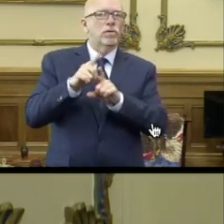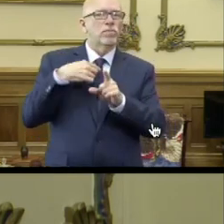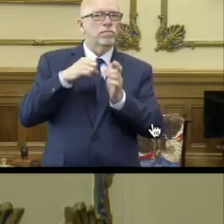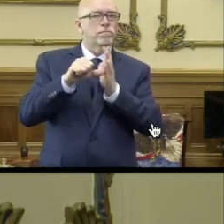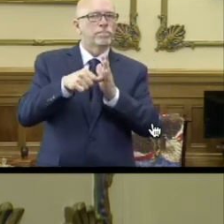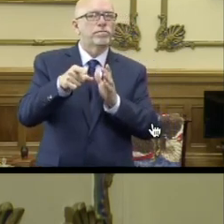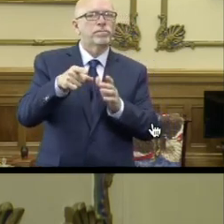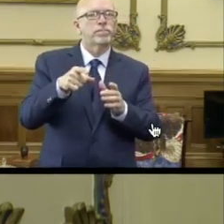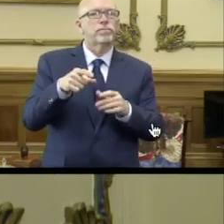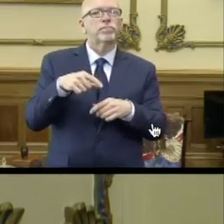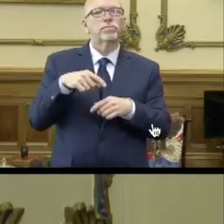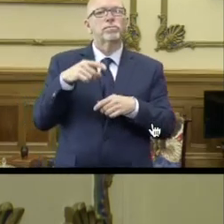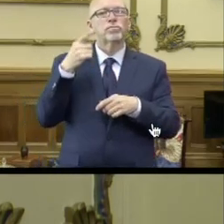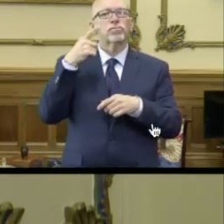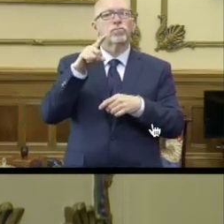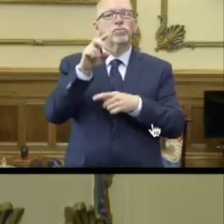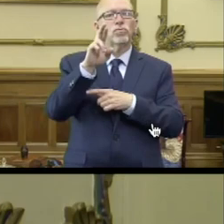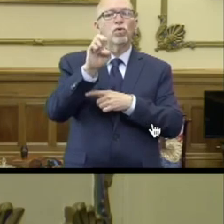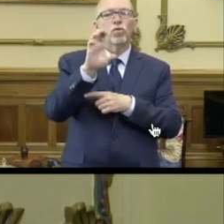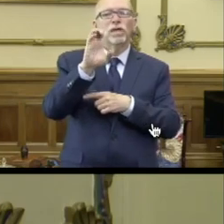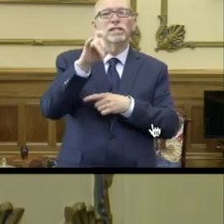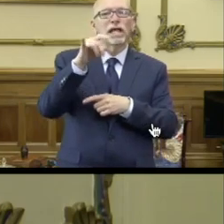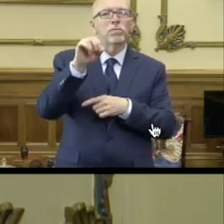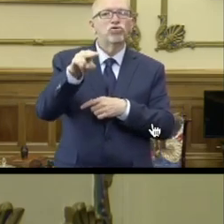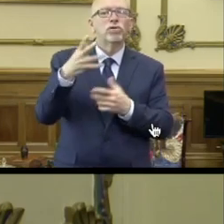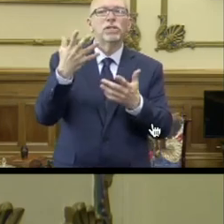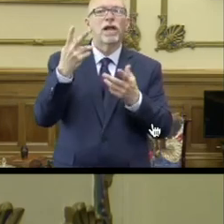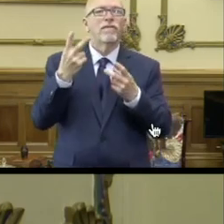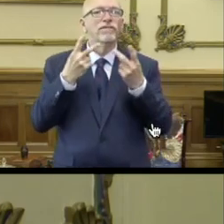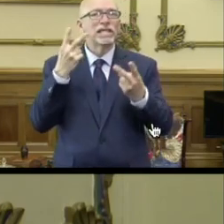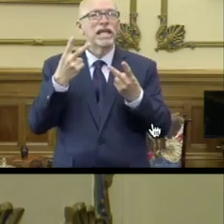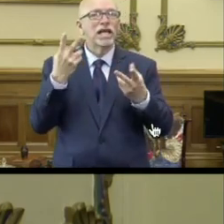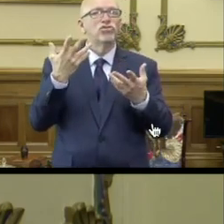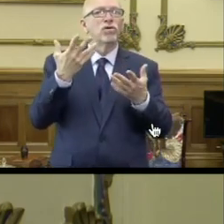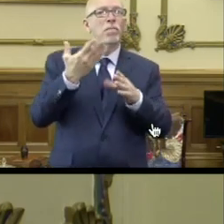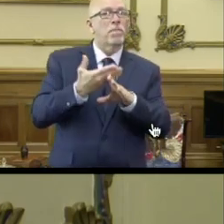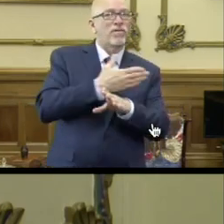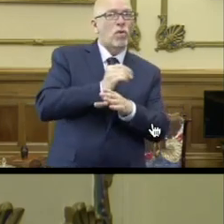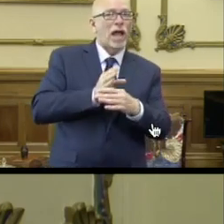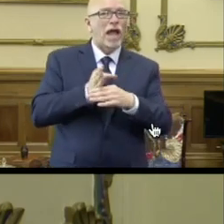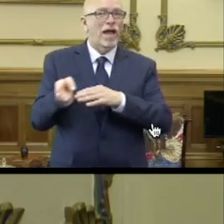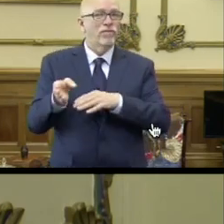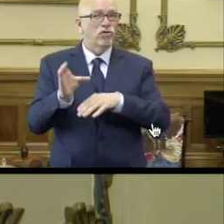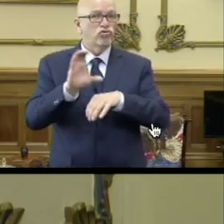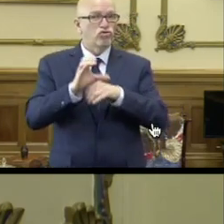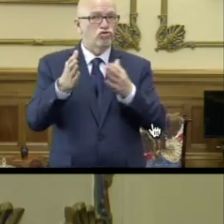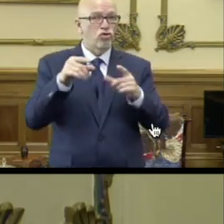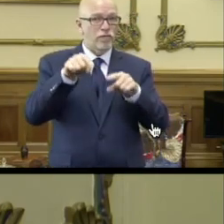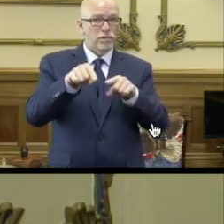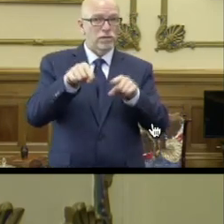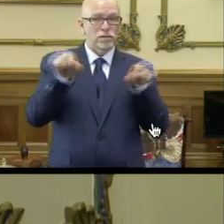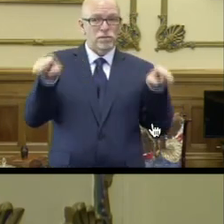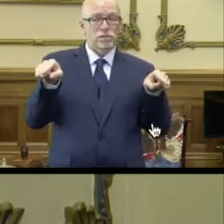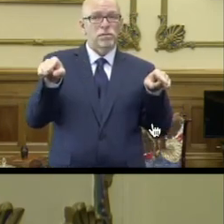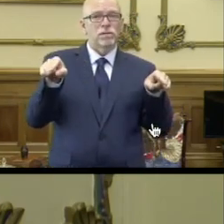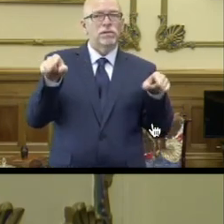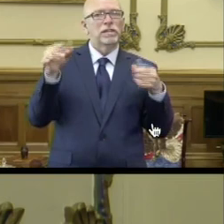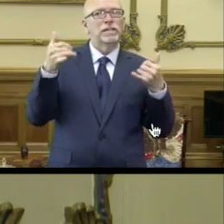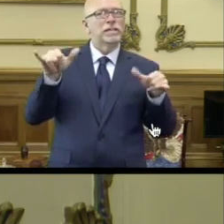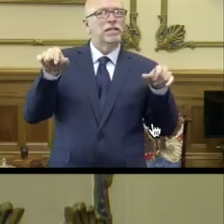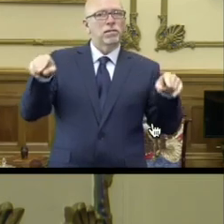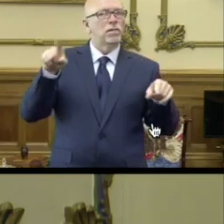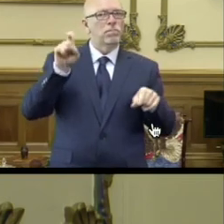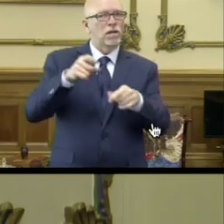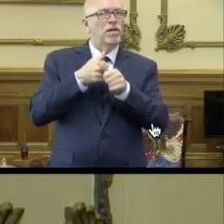this out. When it comes to receptions and visitations before or after religious services, those do remain subject to the